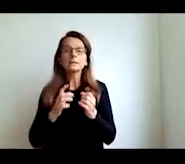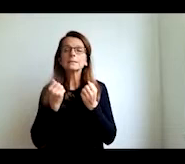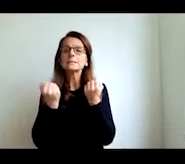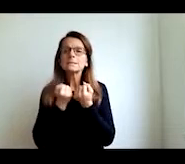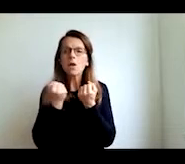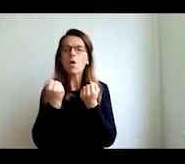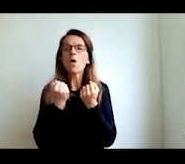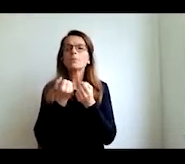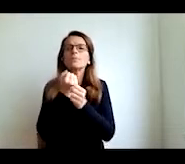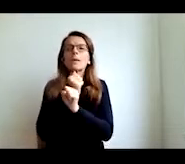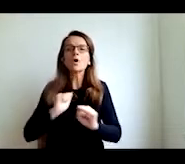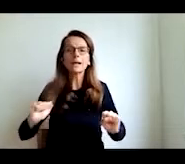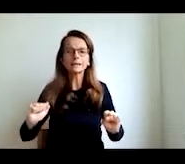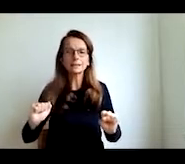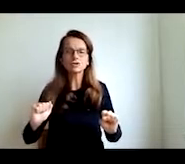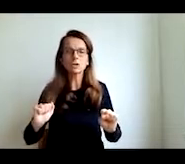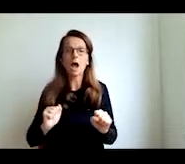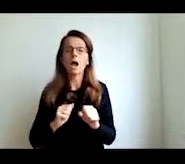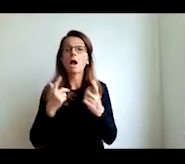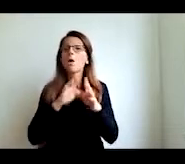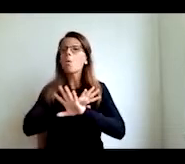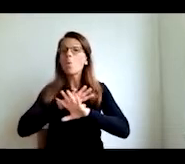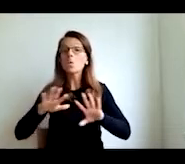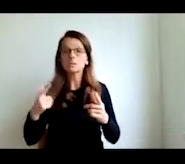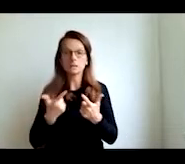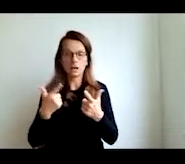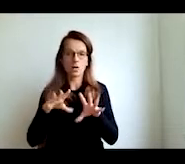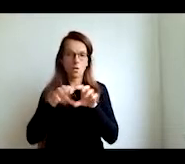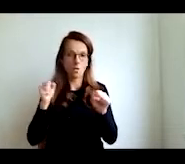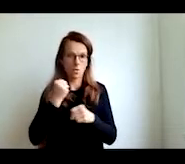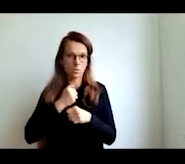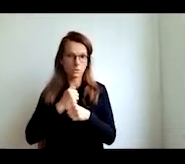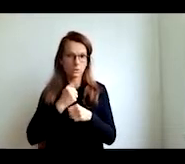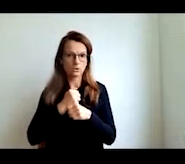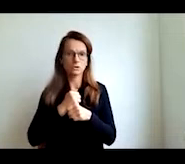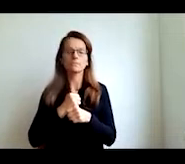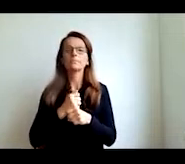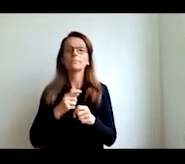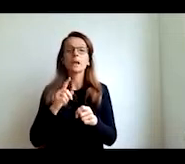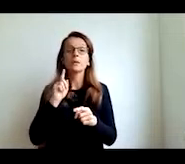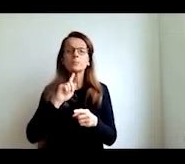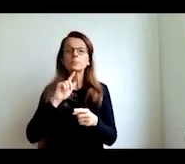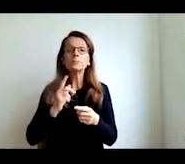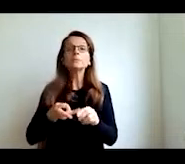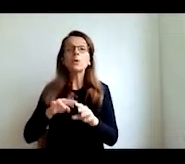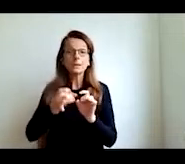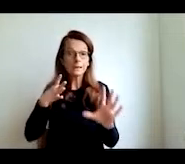collaborate engage but it's also concentrating power at the rate we have never seen before